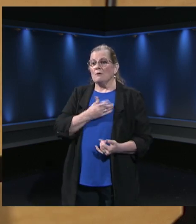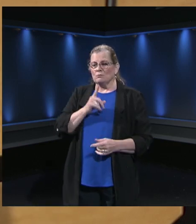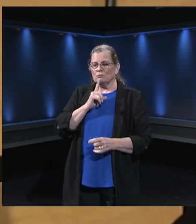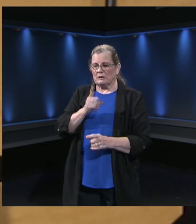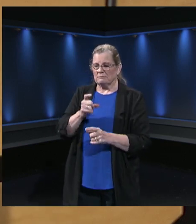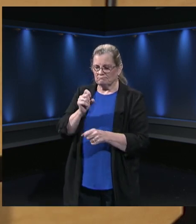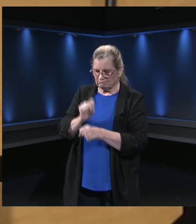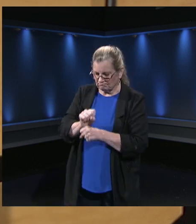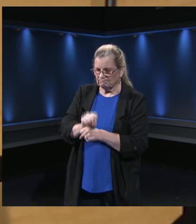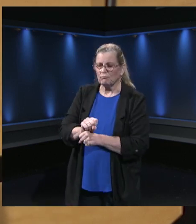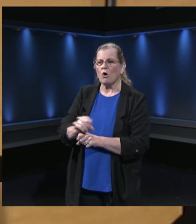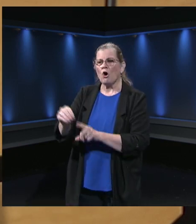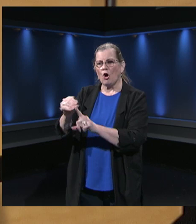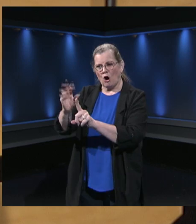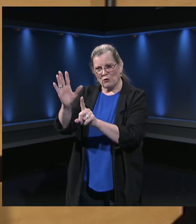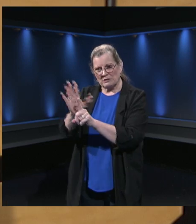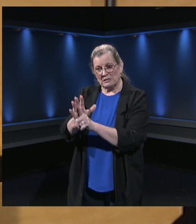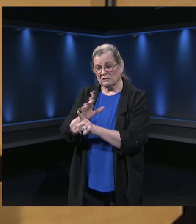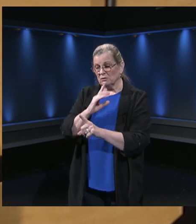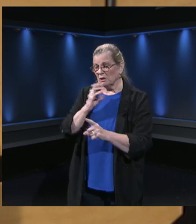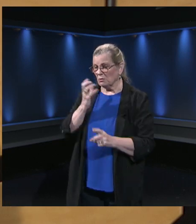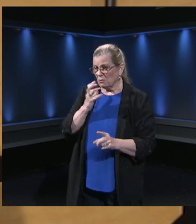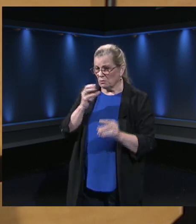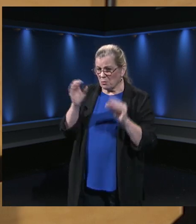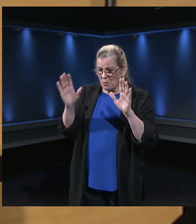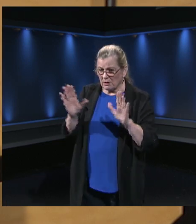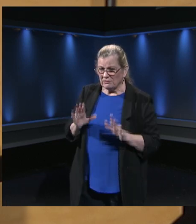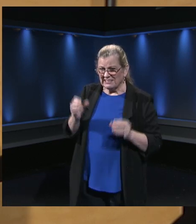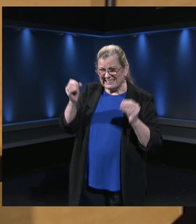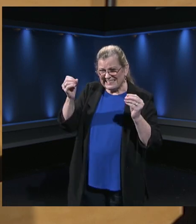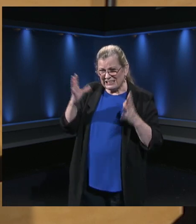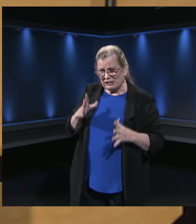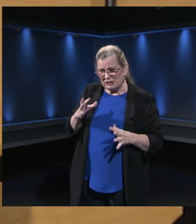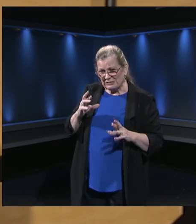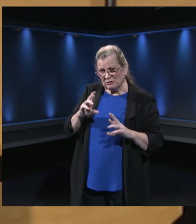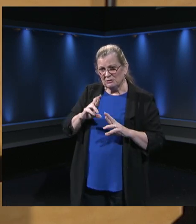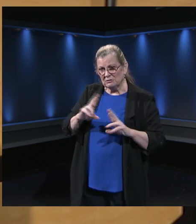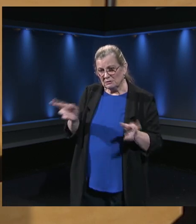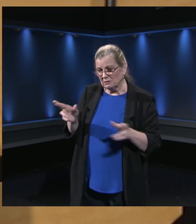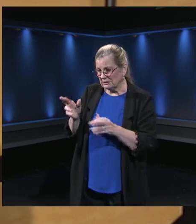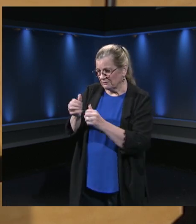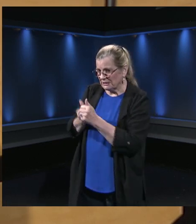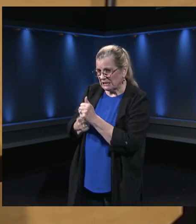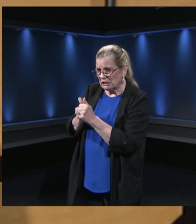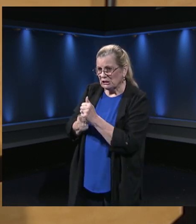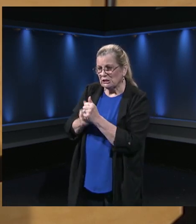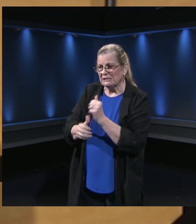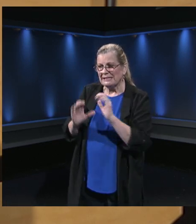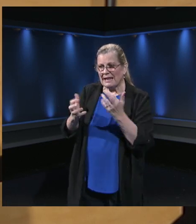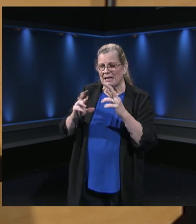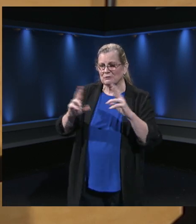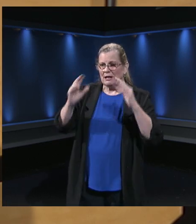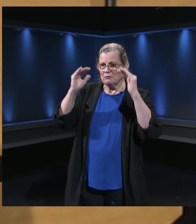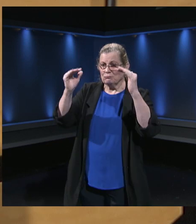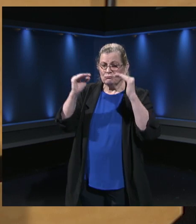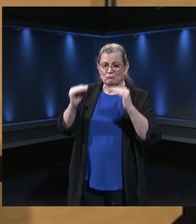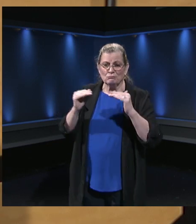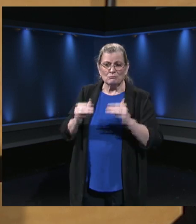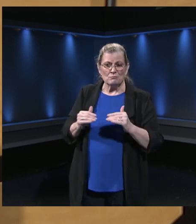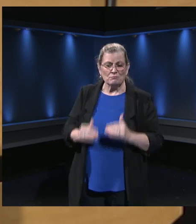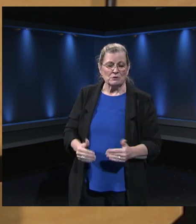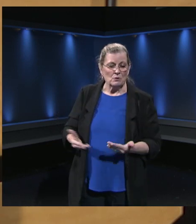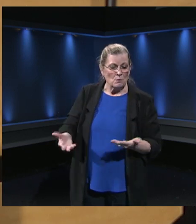Our teachers were there welcoming their students are amazing leadership team at Rocky Run led by Dr. Amy Goodlow. She popped into the sessions